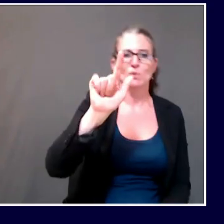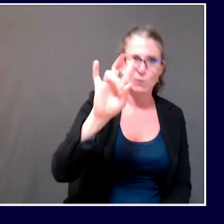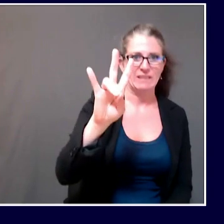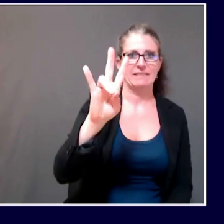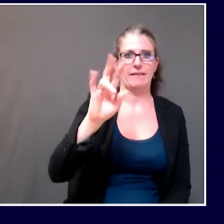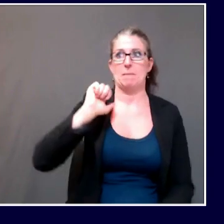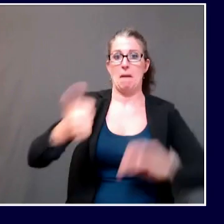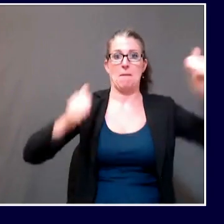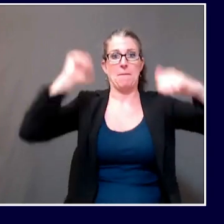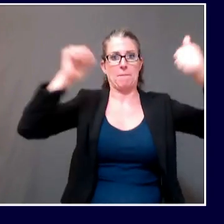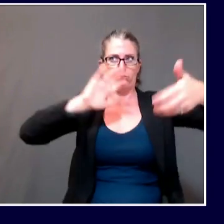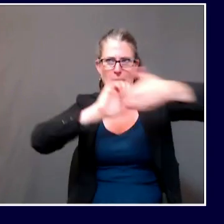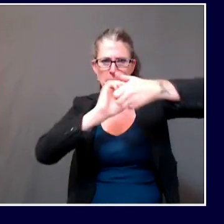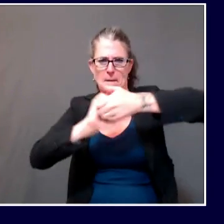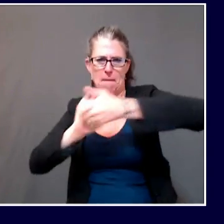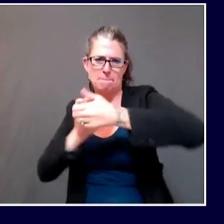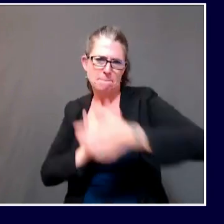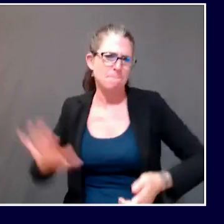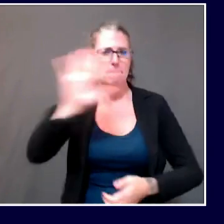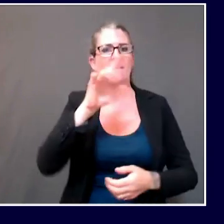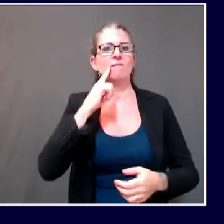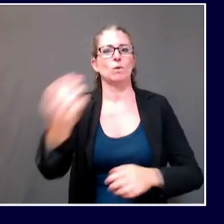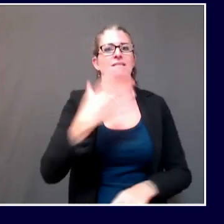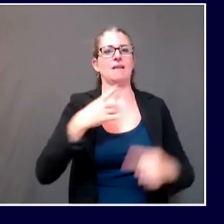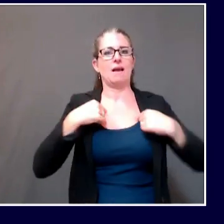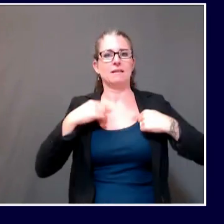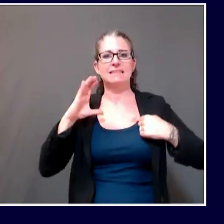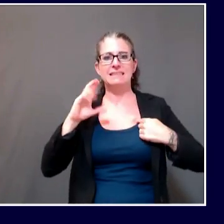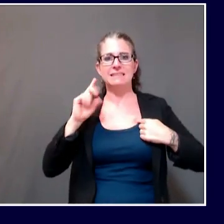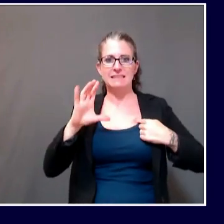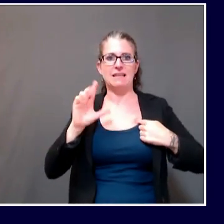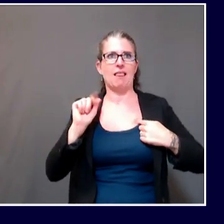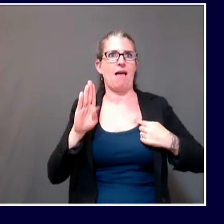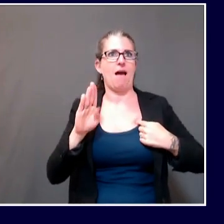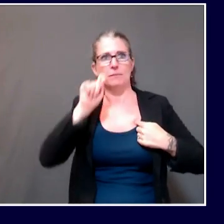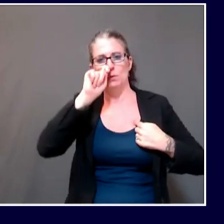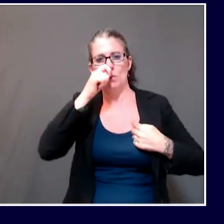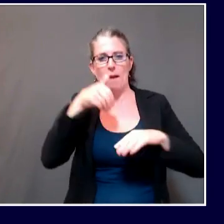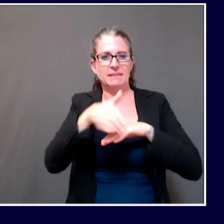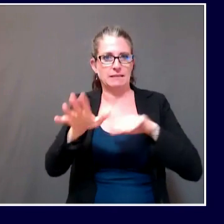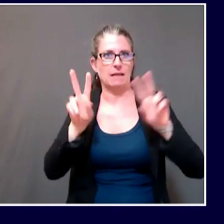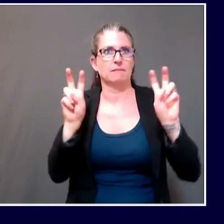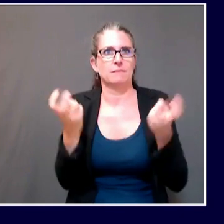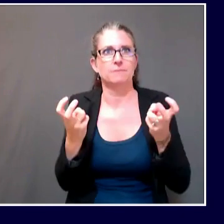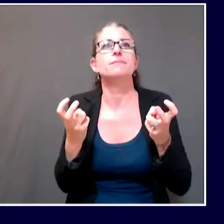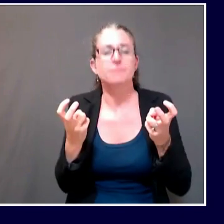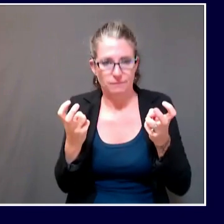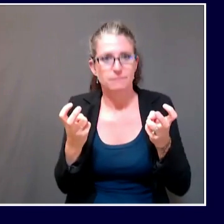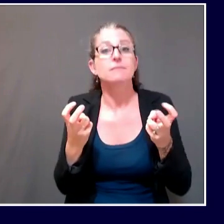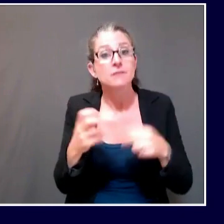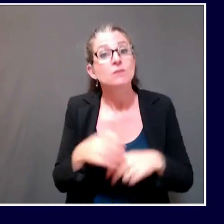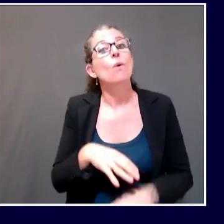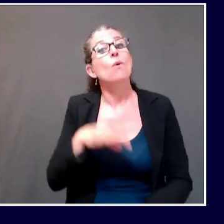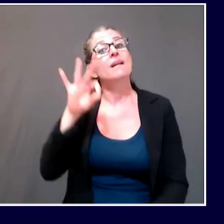can get tested within 30 minutes of their home. Ensuring that people across Maine can protect themselves, their loved